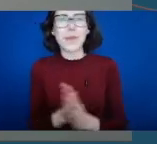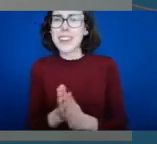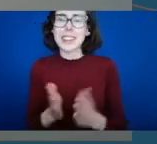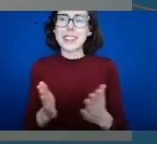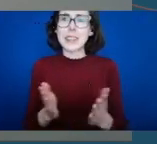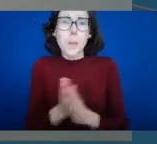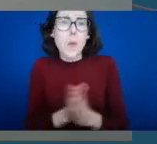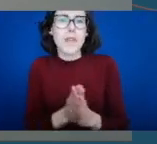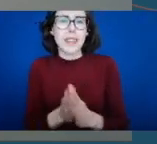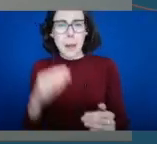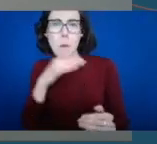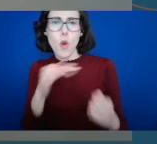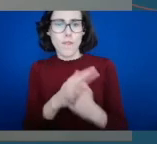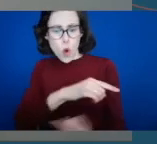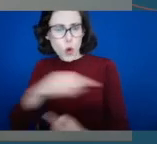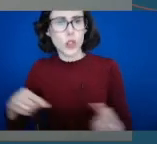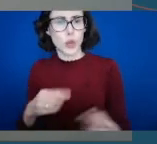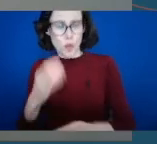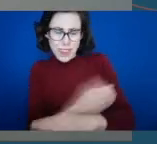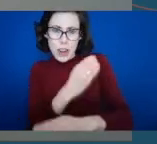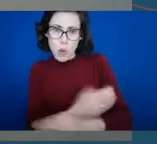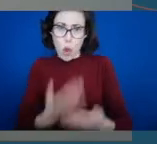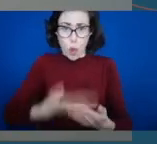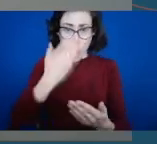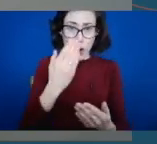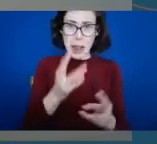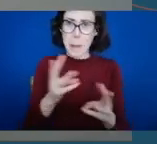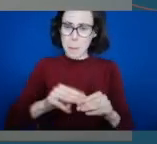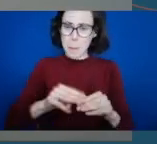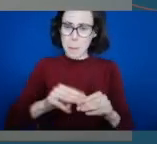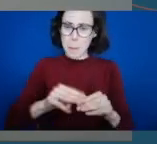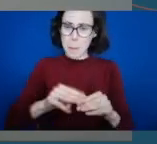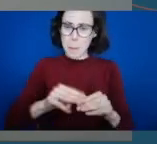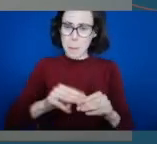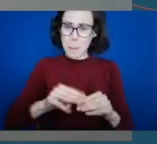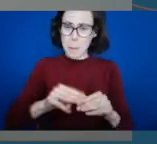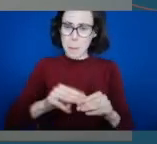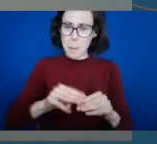collaborations that must continue into the future in relation to sport and physical activity for people with disabilities.